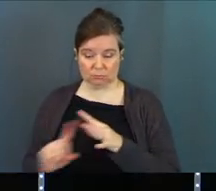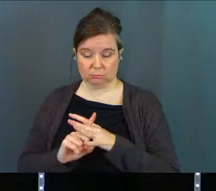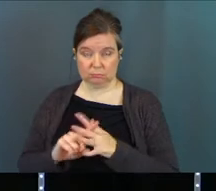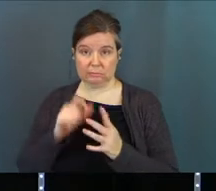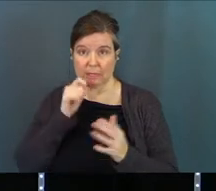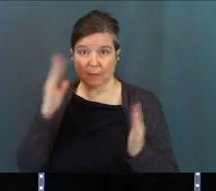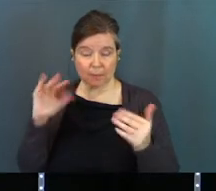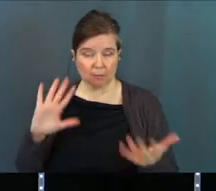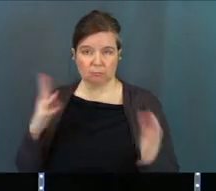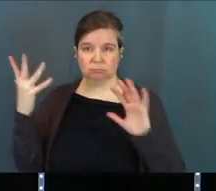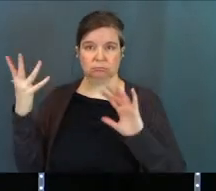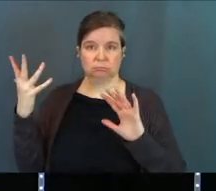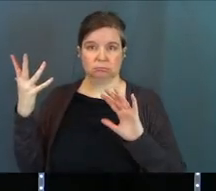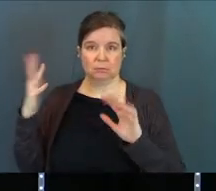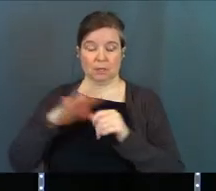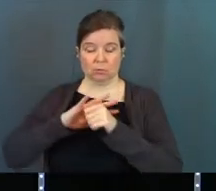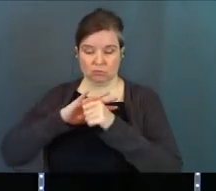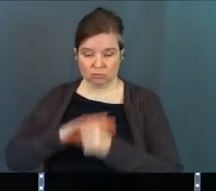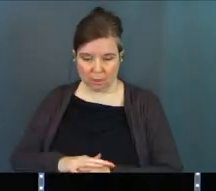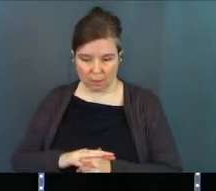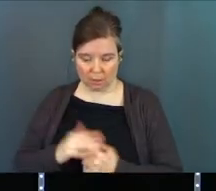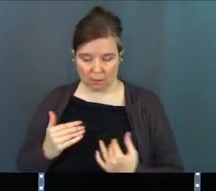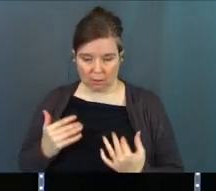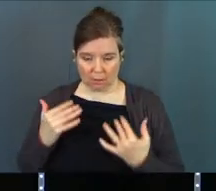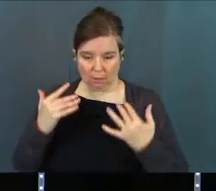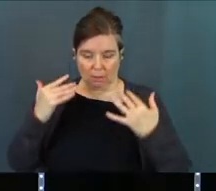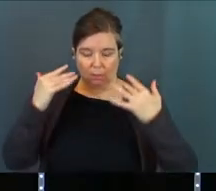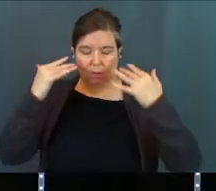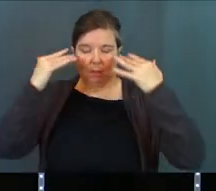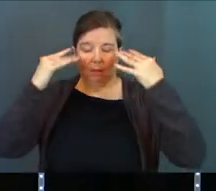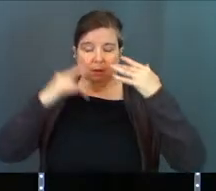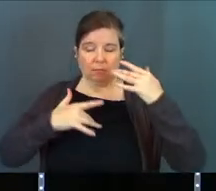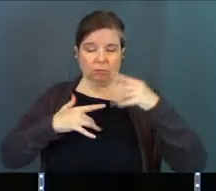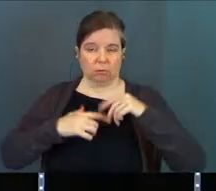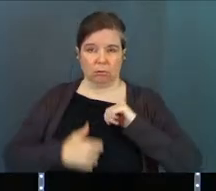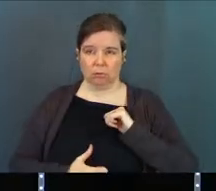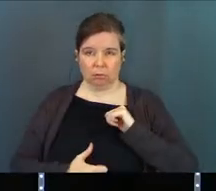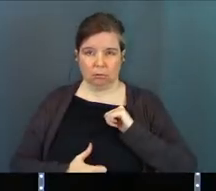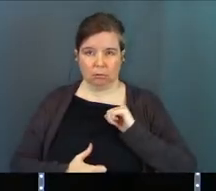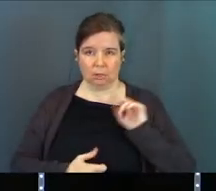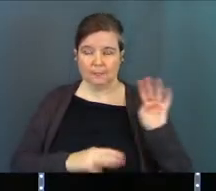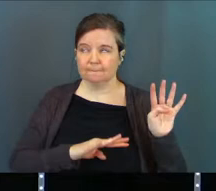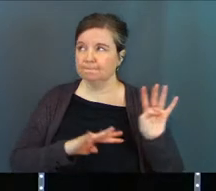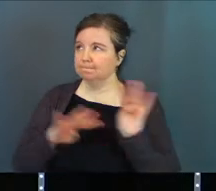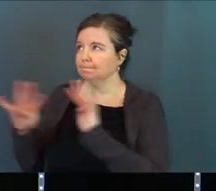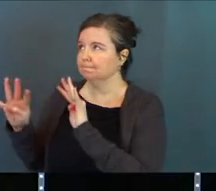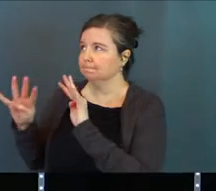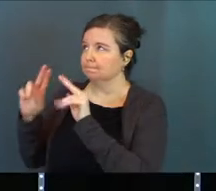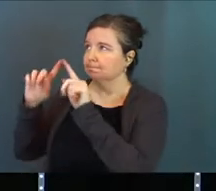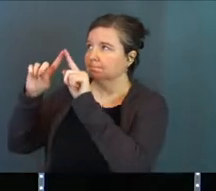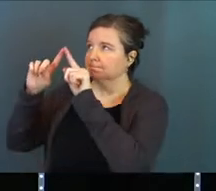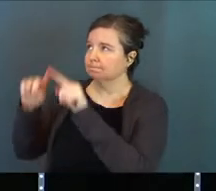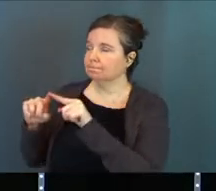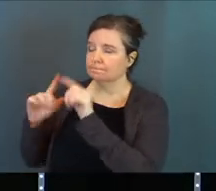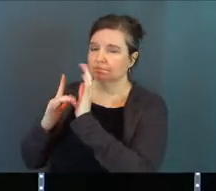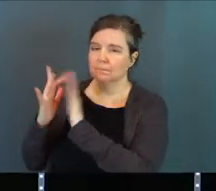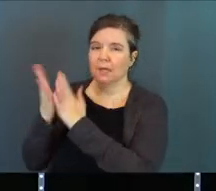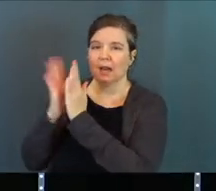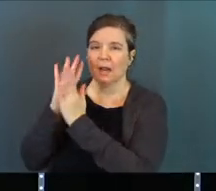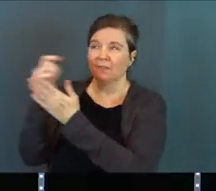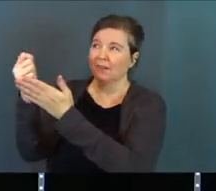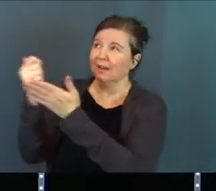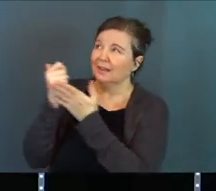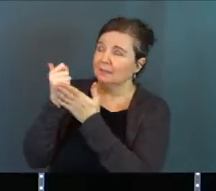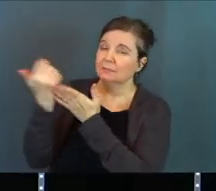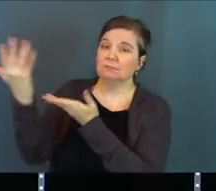unexpected, a situation that brings stress, and a situation that leaves us feeling broken, is turn our eyes to Jesus and ask for